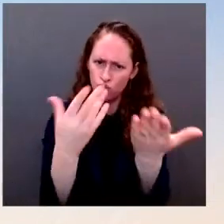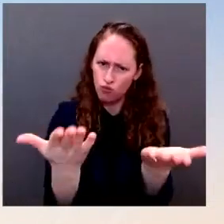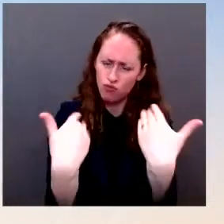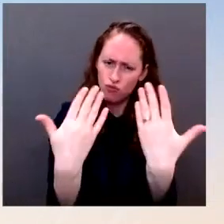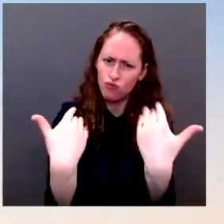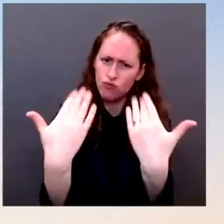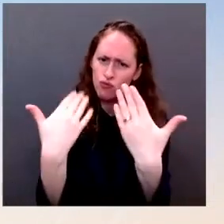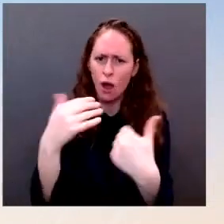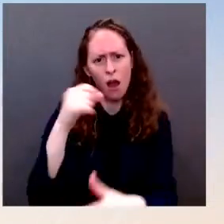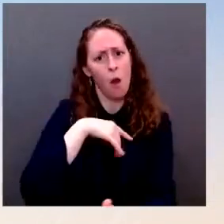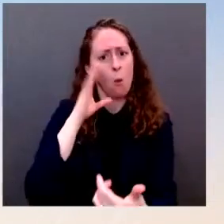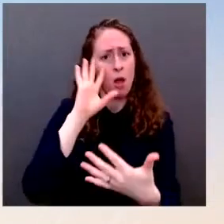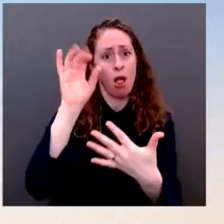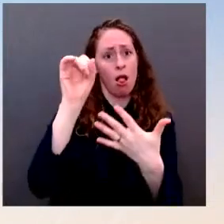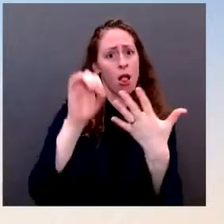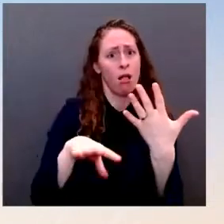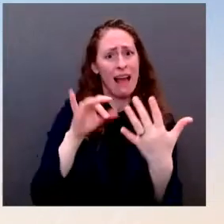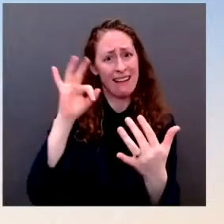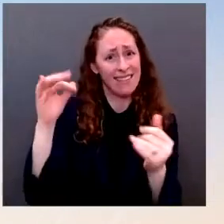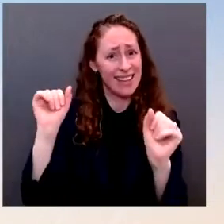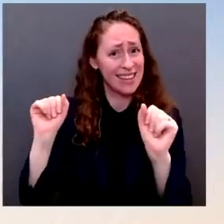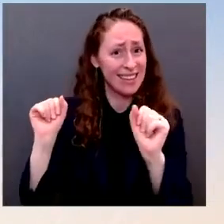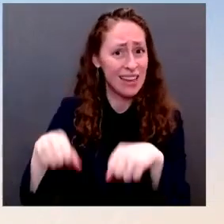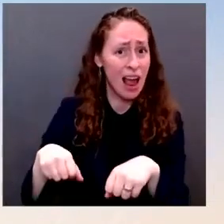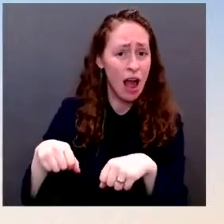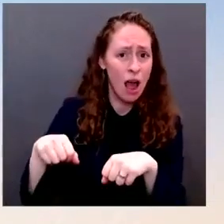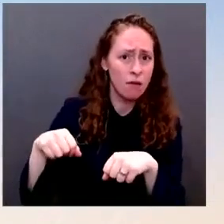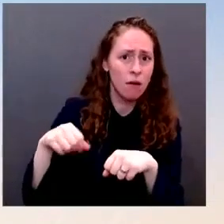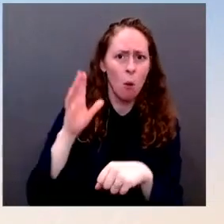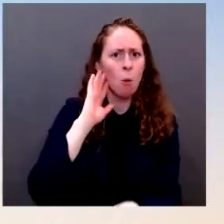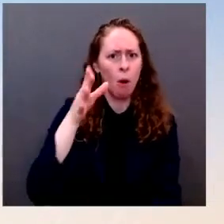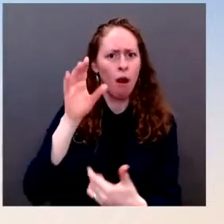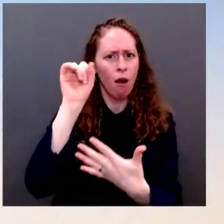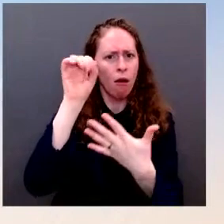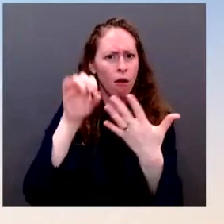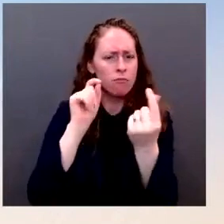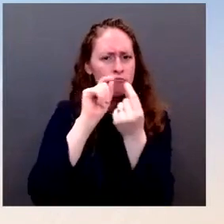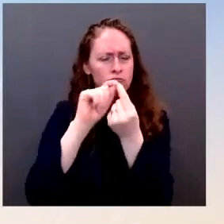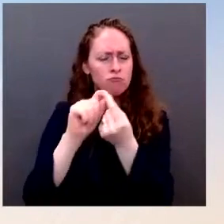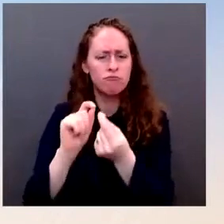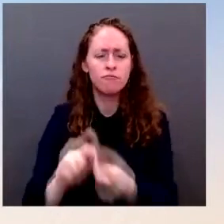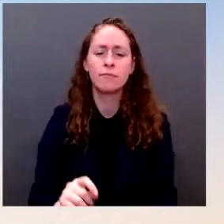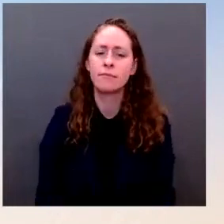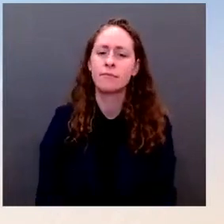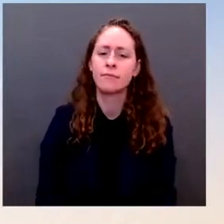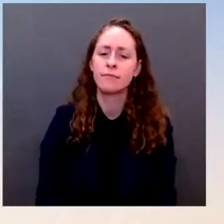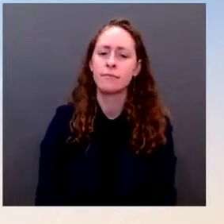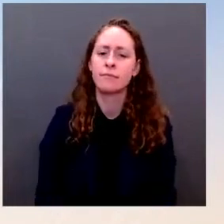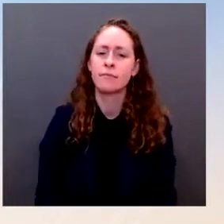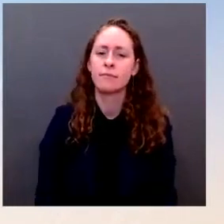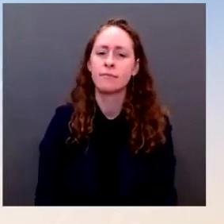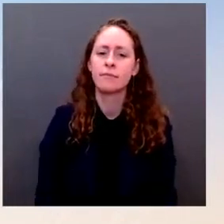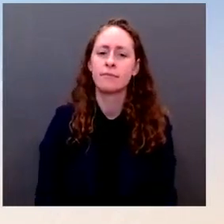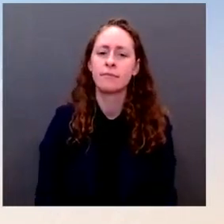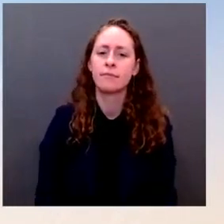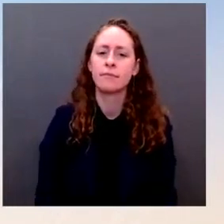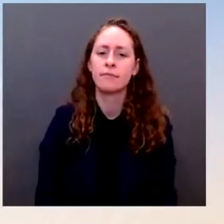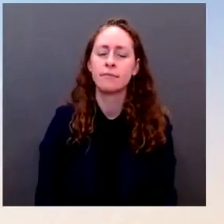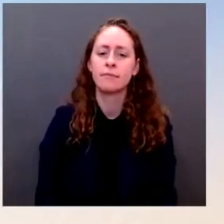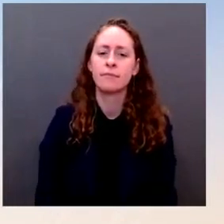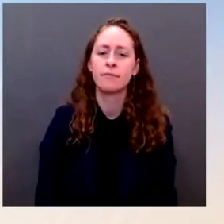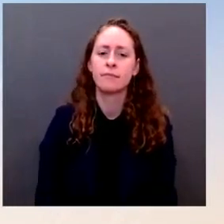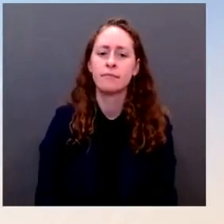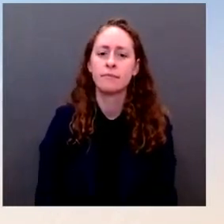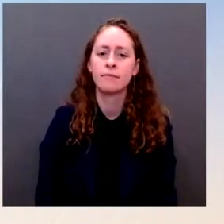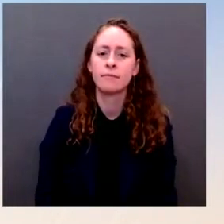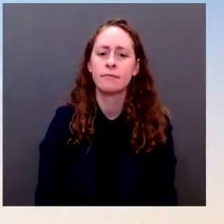I think it's important, as people are trying to understand this, to note it is different having operators on the ground than an airstrike where it's a different assessment after action.